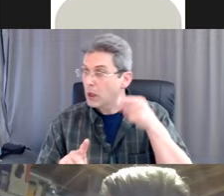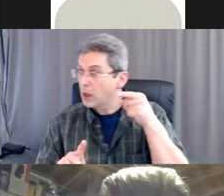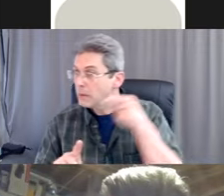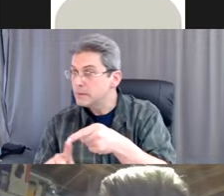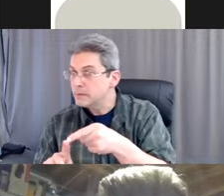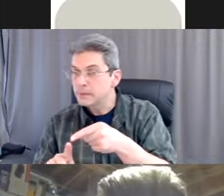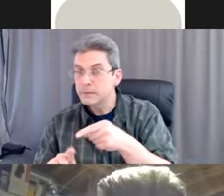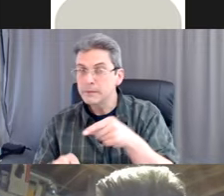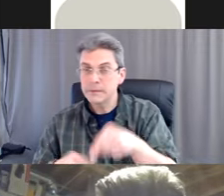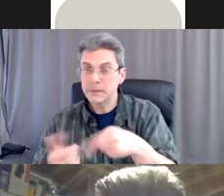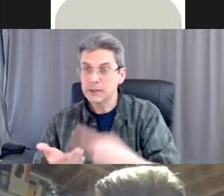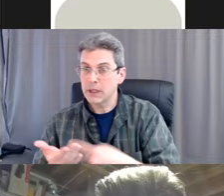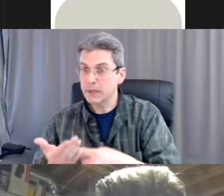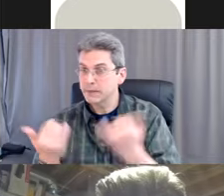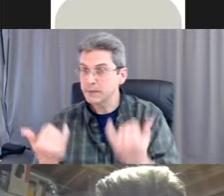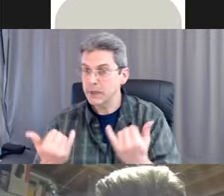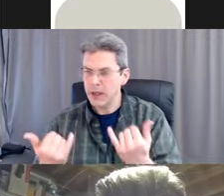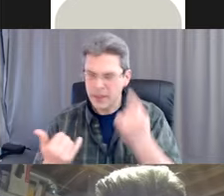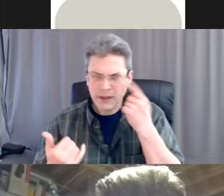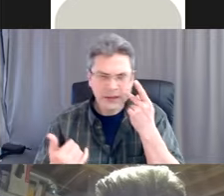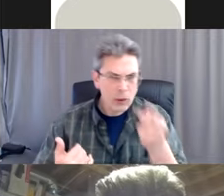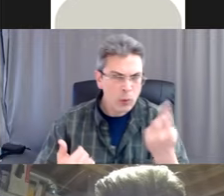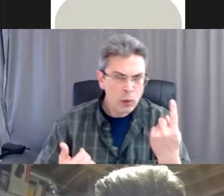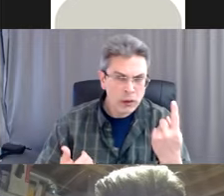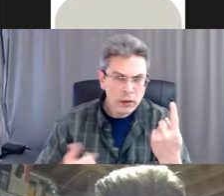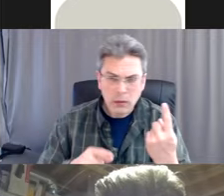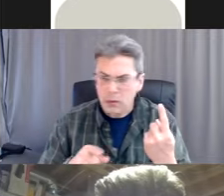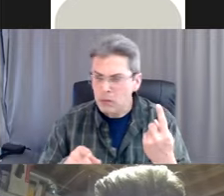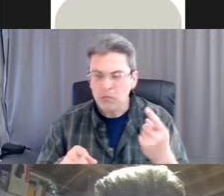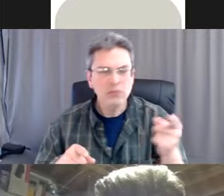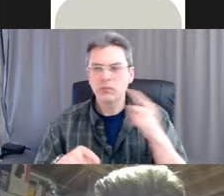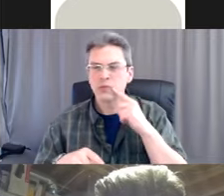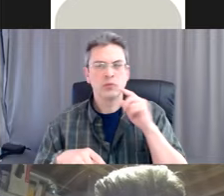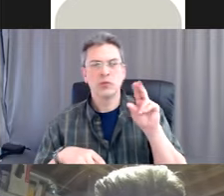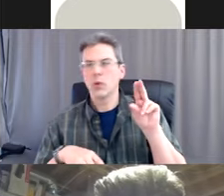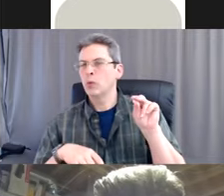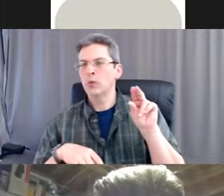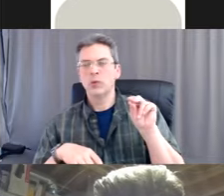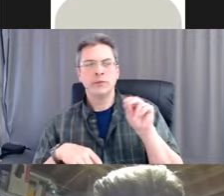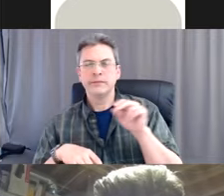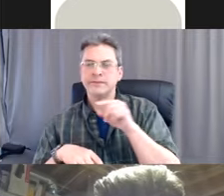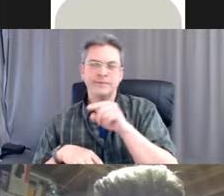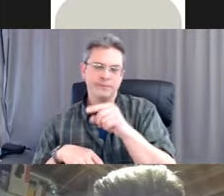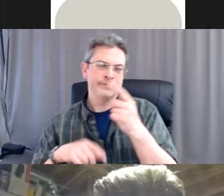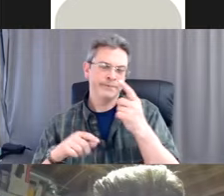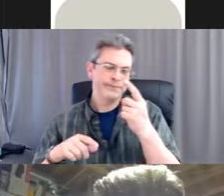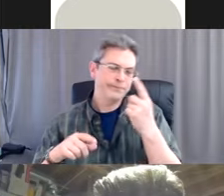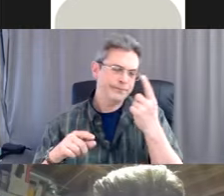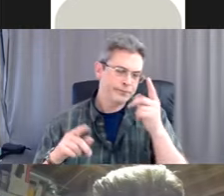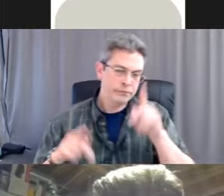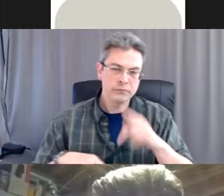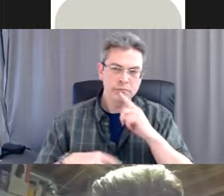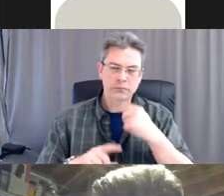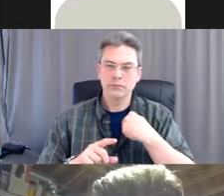no, no, it was just a comment about someone having a very good experience